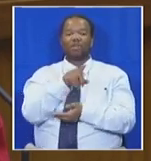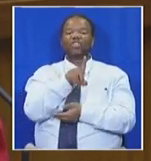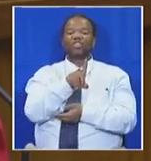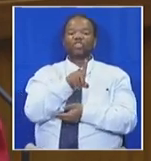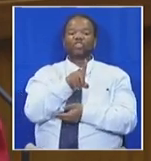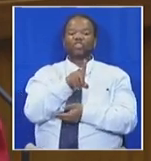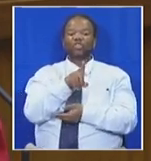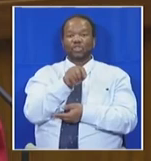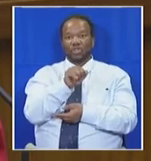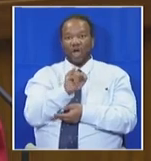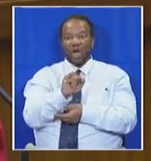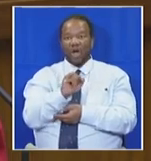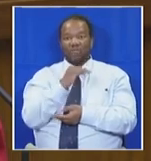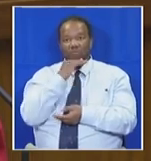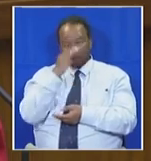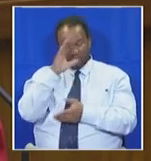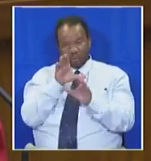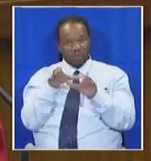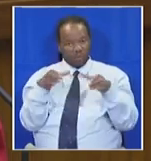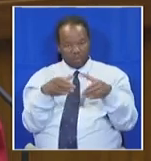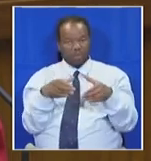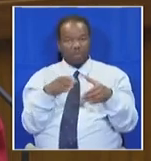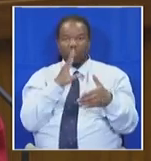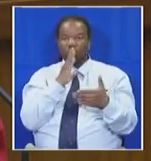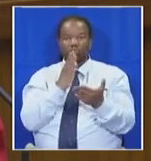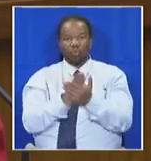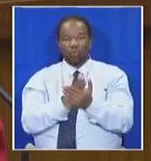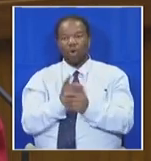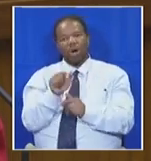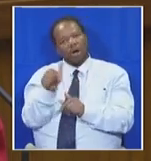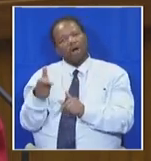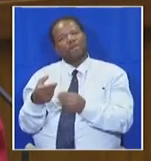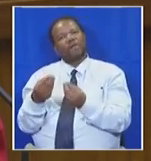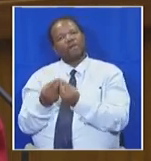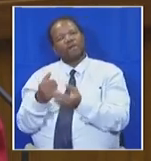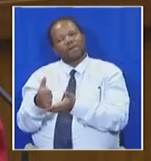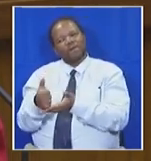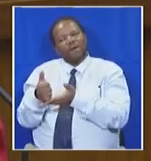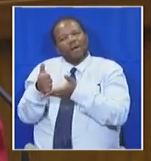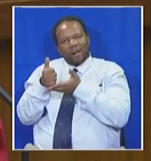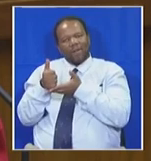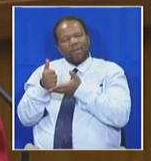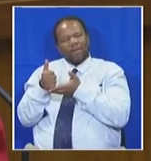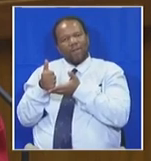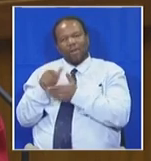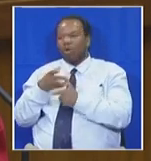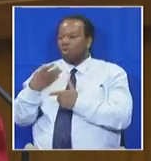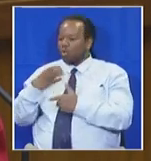we will seek to influence the bill to ensure that amongst other things it relieves consumers of their debt distress.